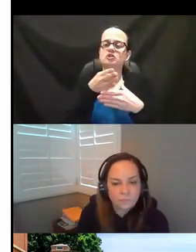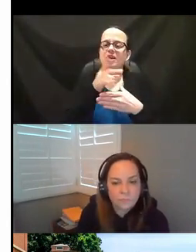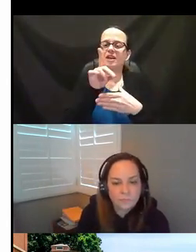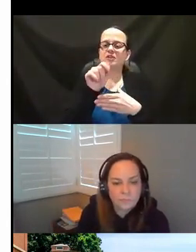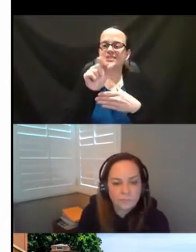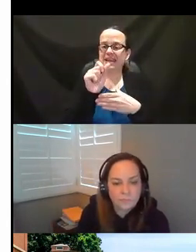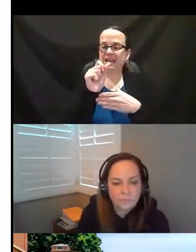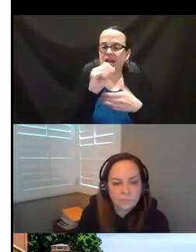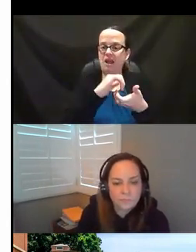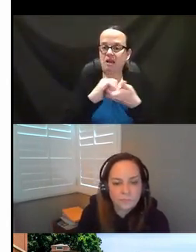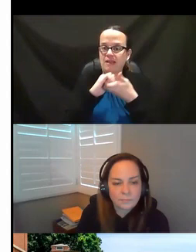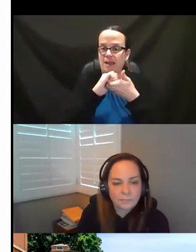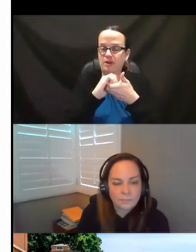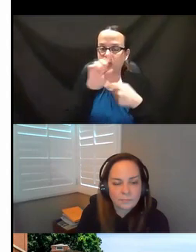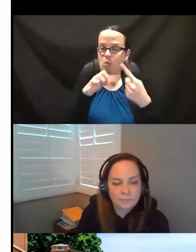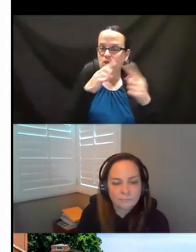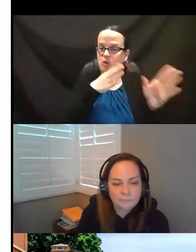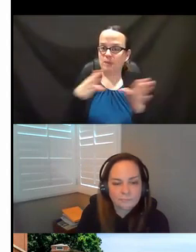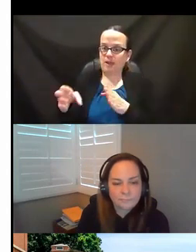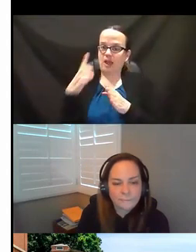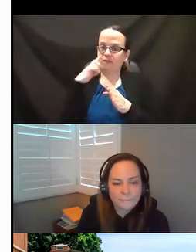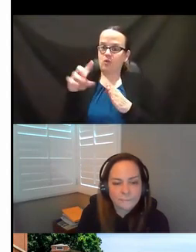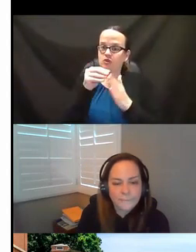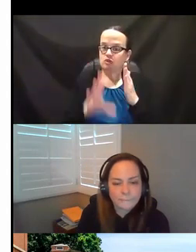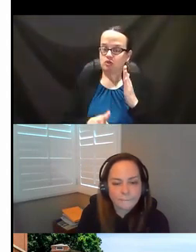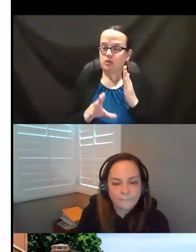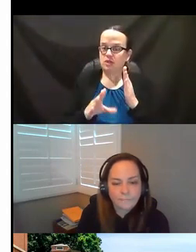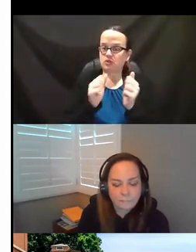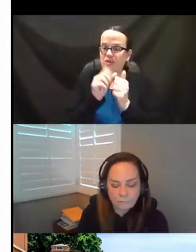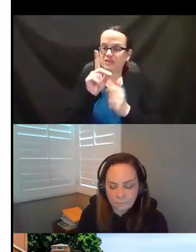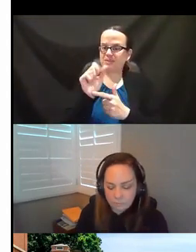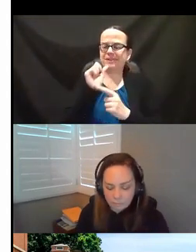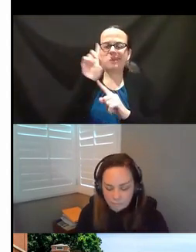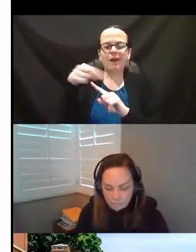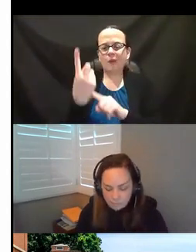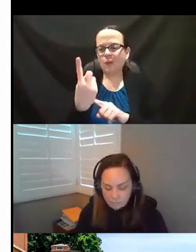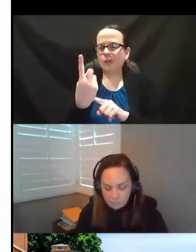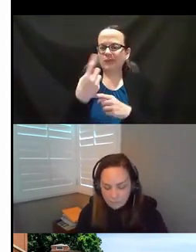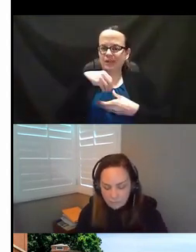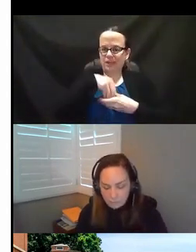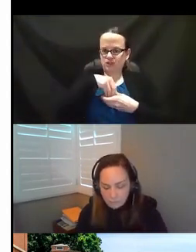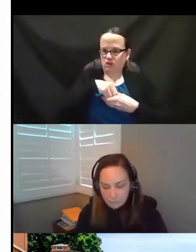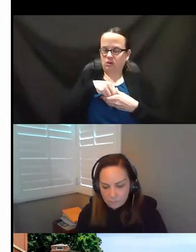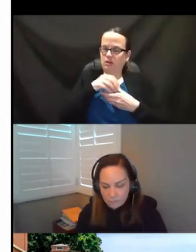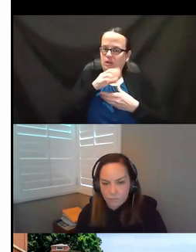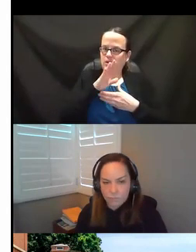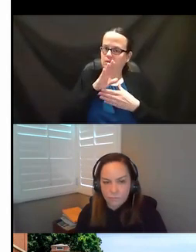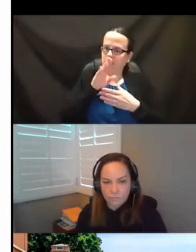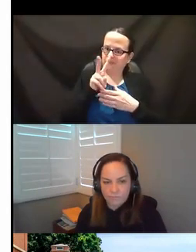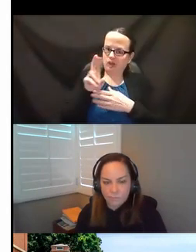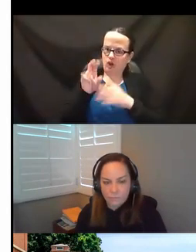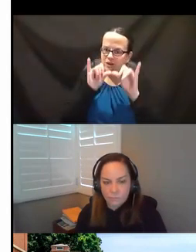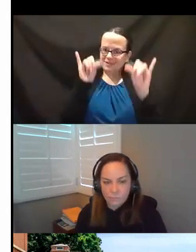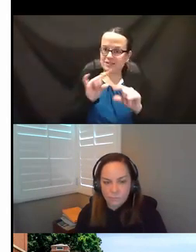data collaboratively in planning for students with disabilities? So not just, you know, internally in your education or VR